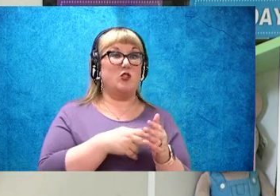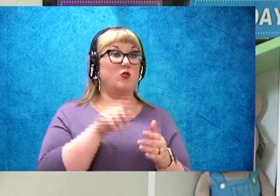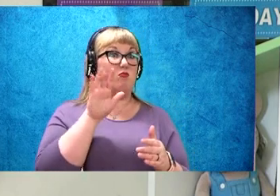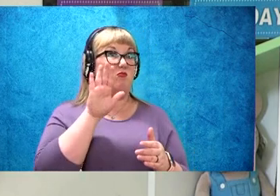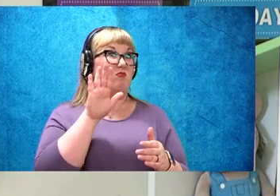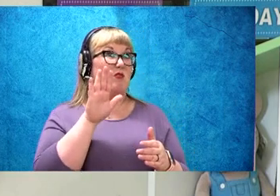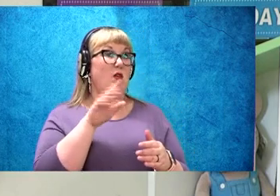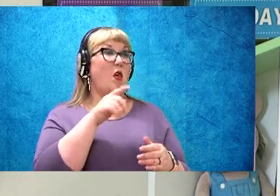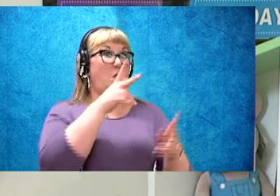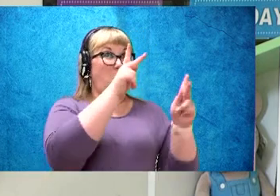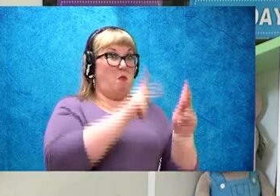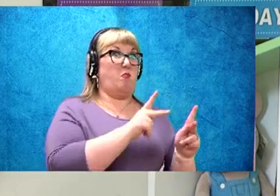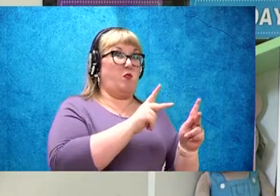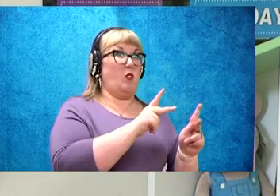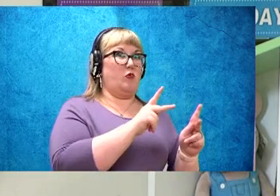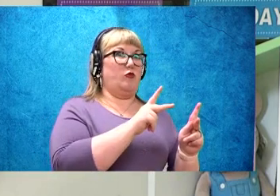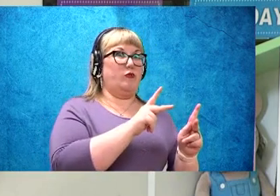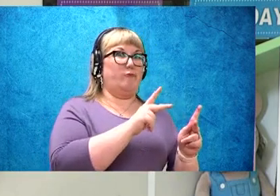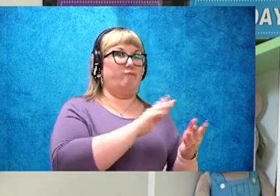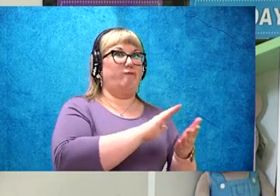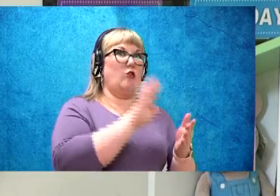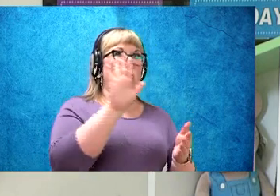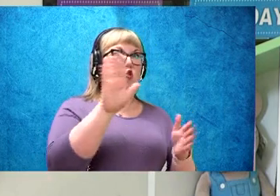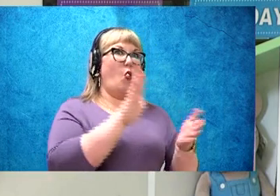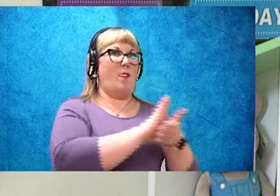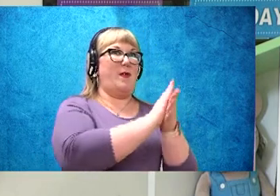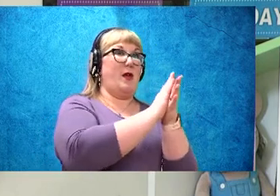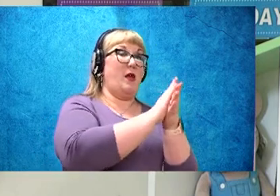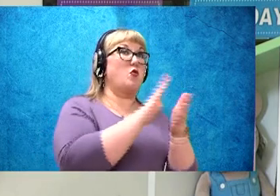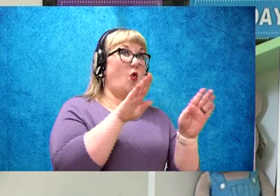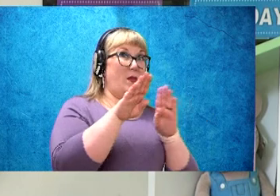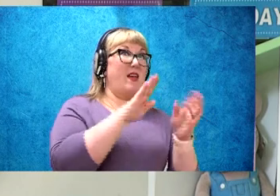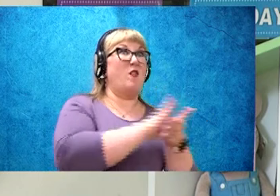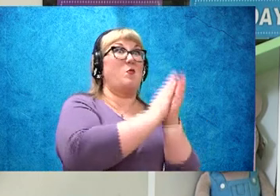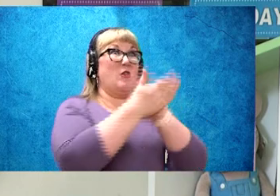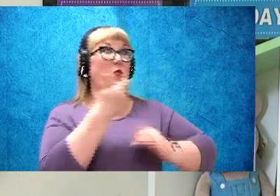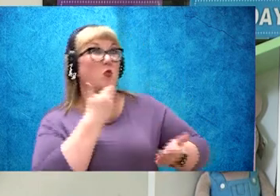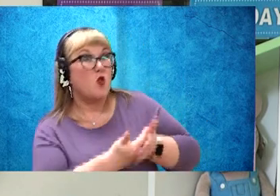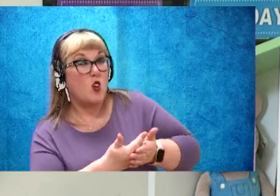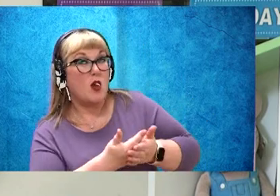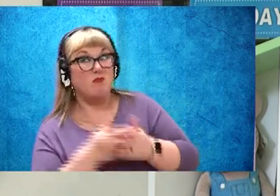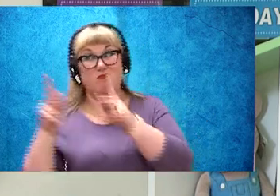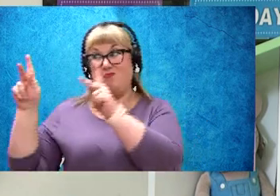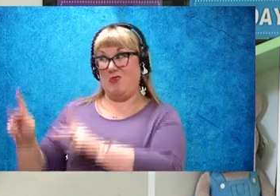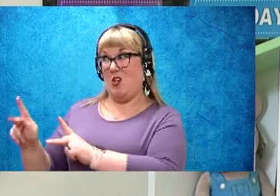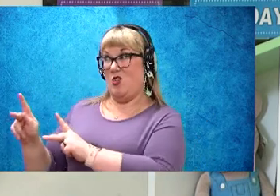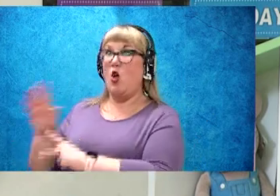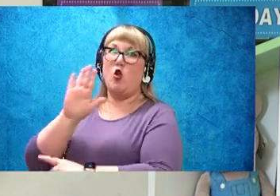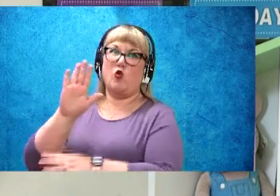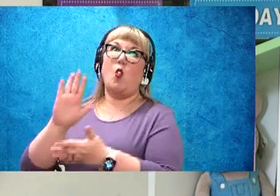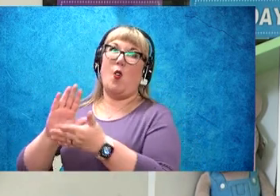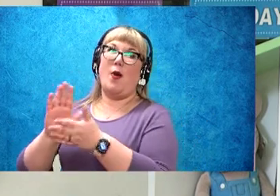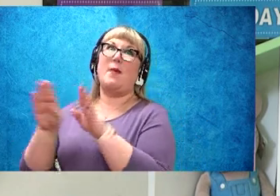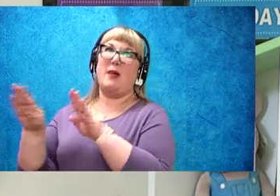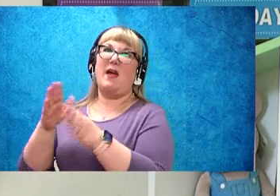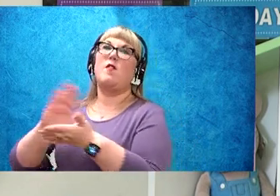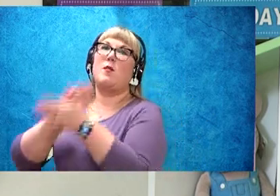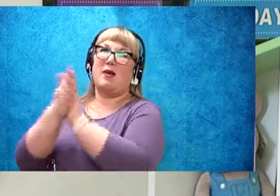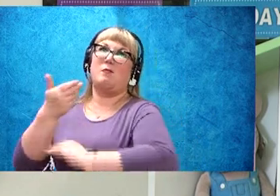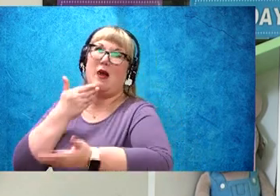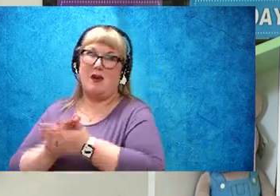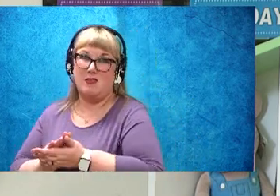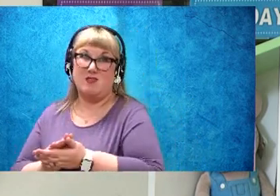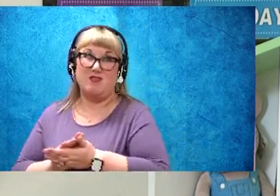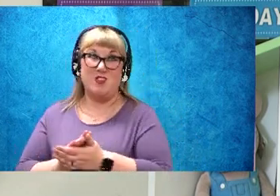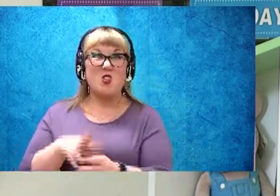you to change your behavior. How did Duck influence the cows? Did he influence the cows? Yes, he did.